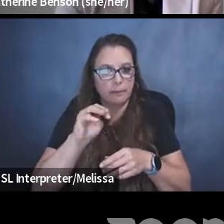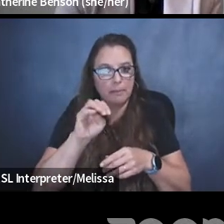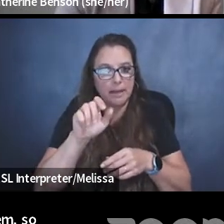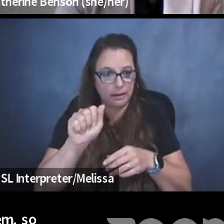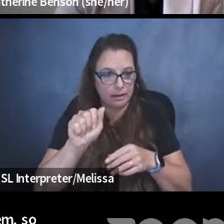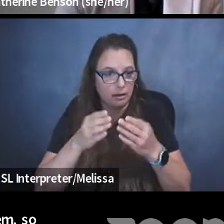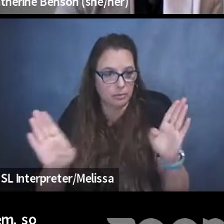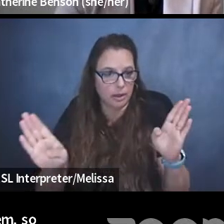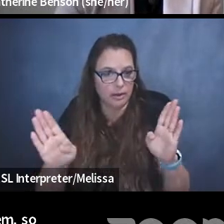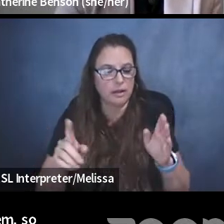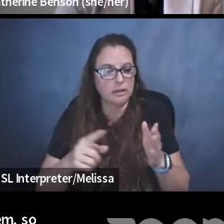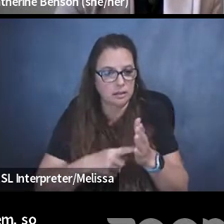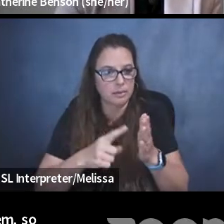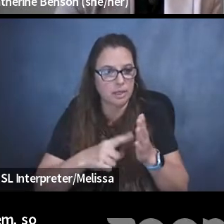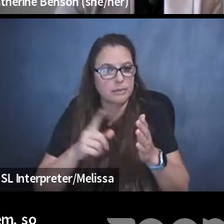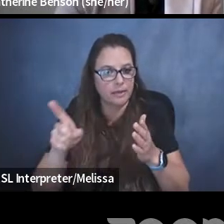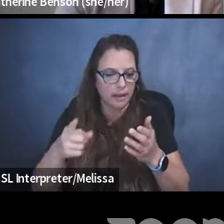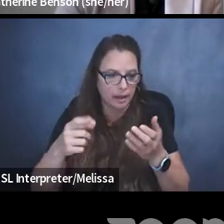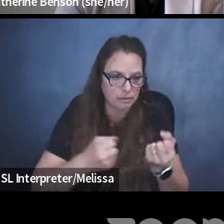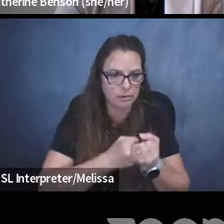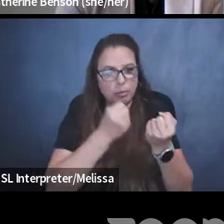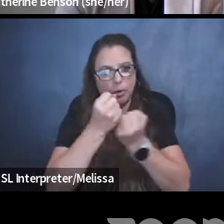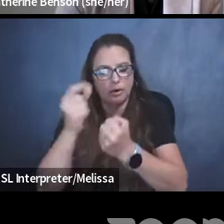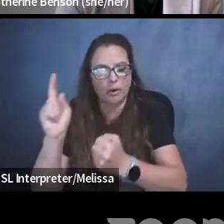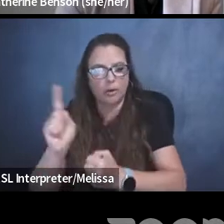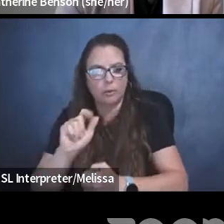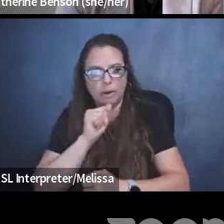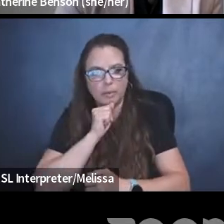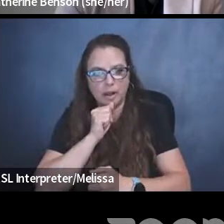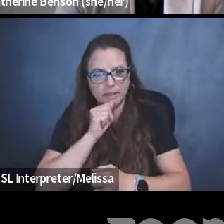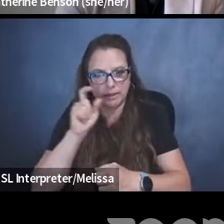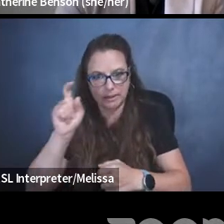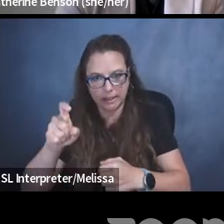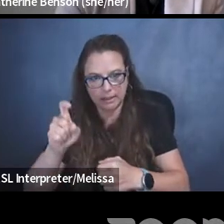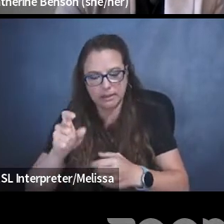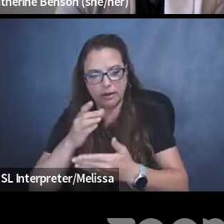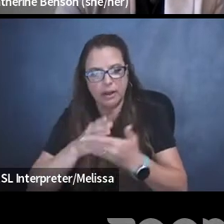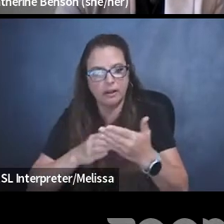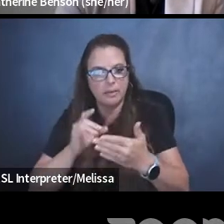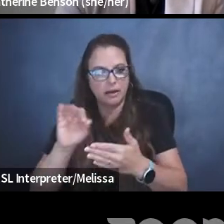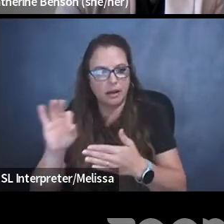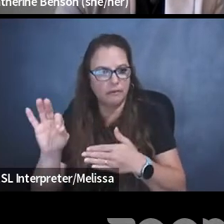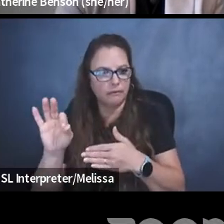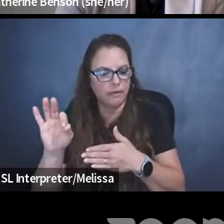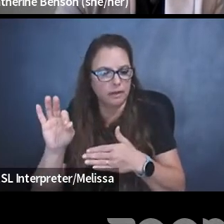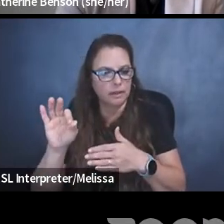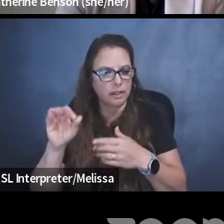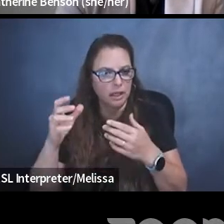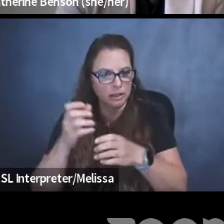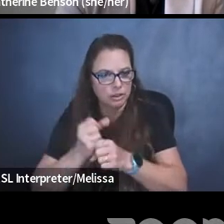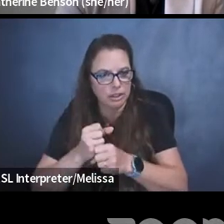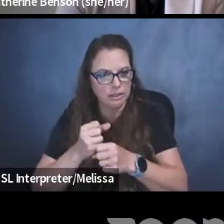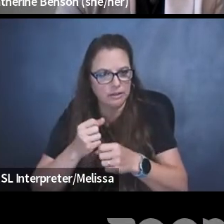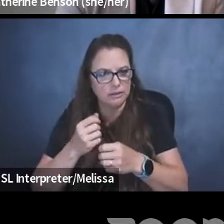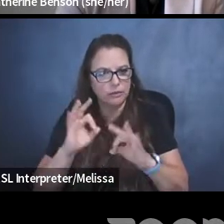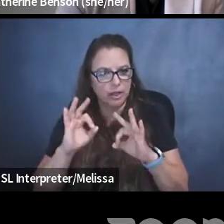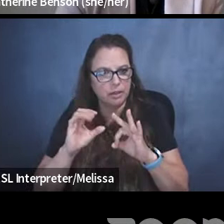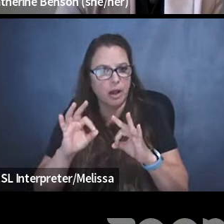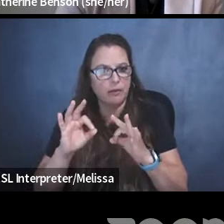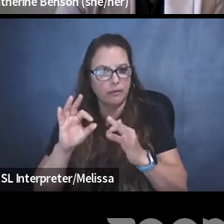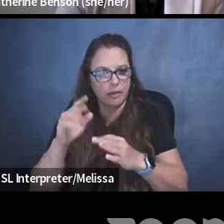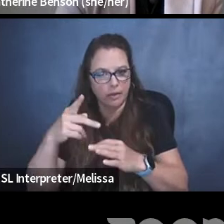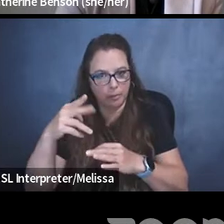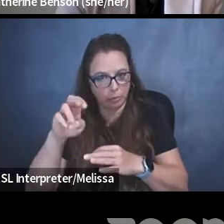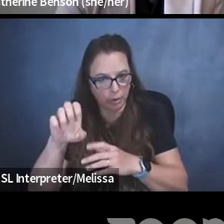enhance each other, where privacy is a necessary element of achieving freedom of the press